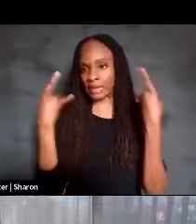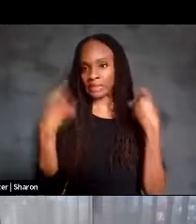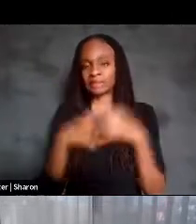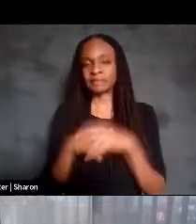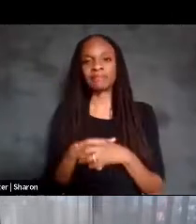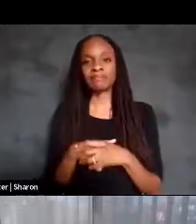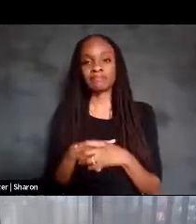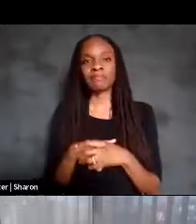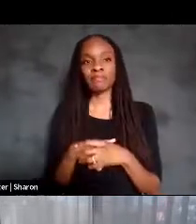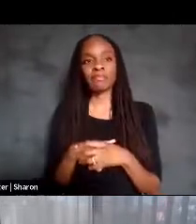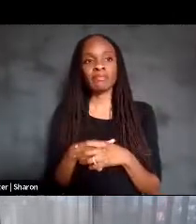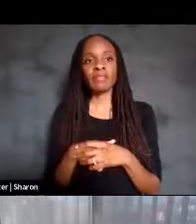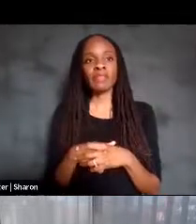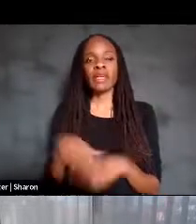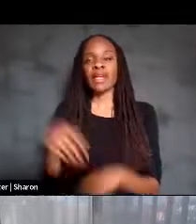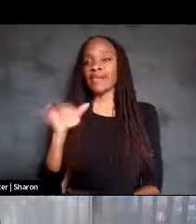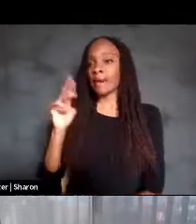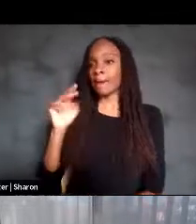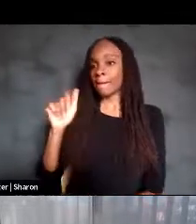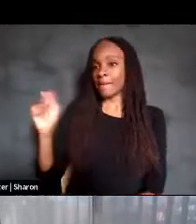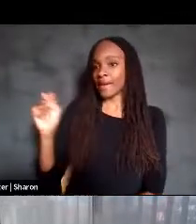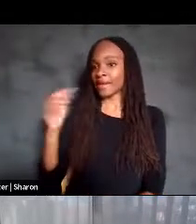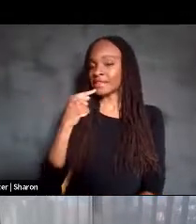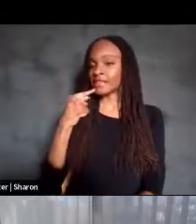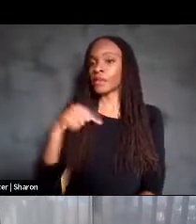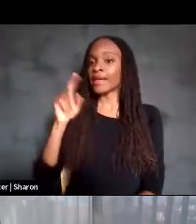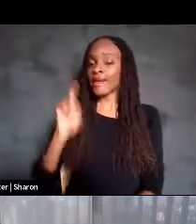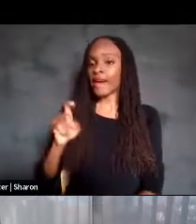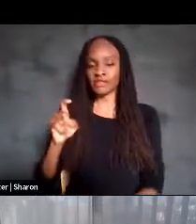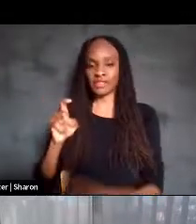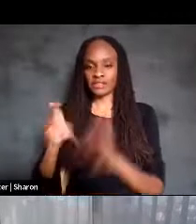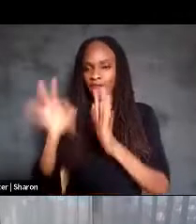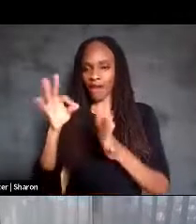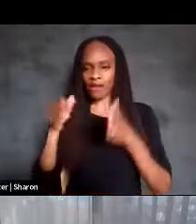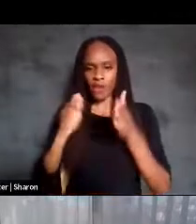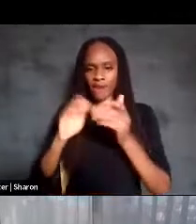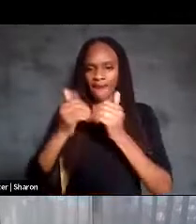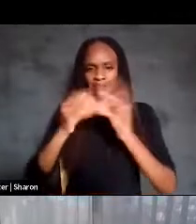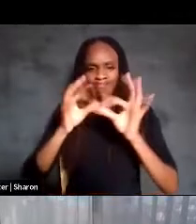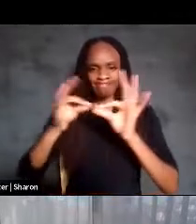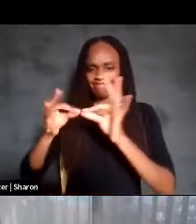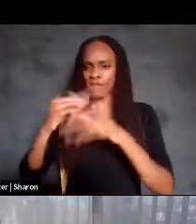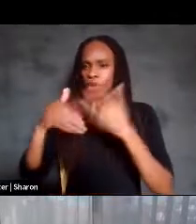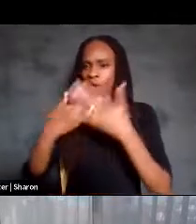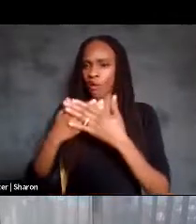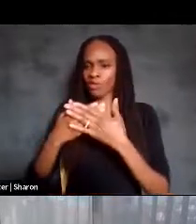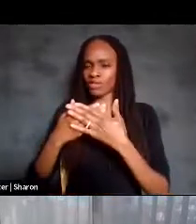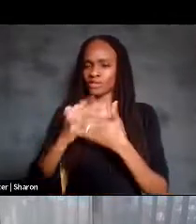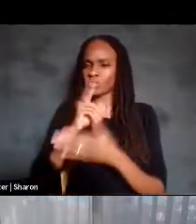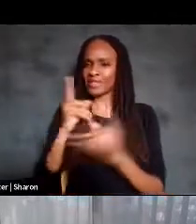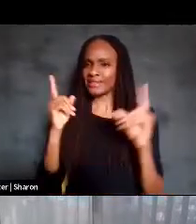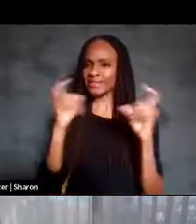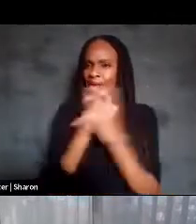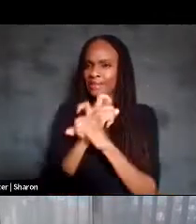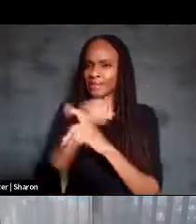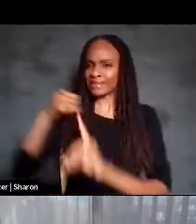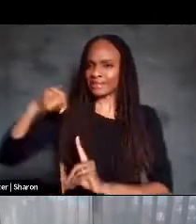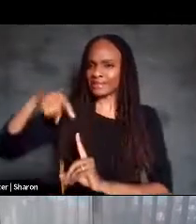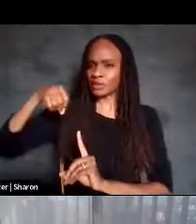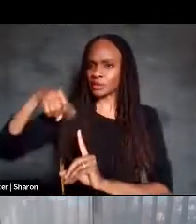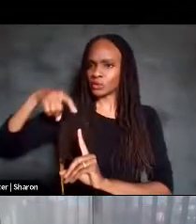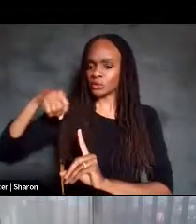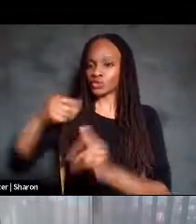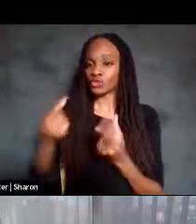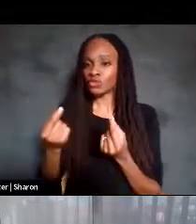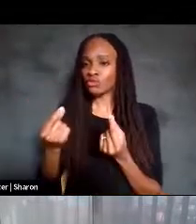So, as Max mentioned, we have to find a way to interpret all of these really complicated signals. And so to do that, we,